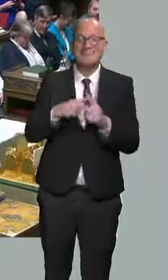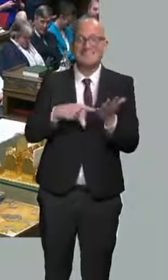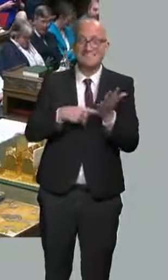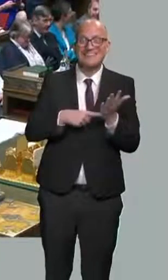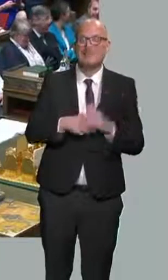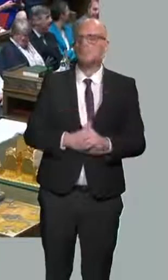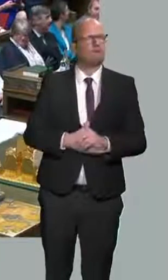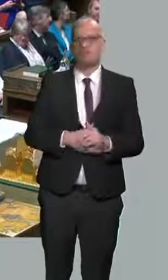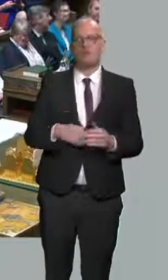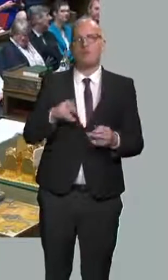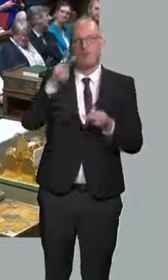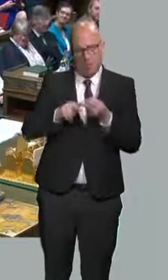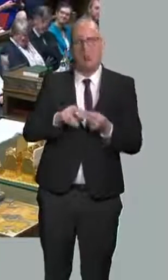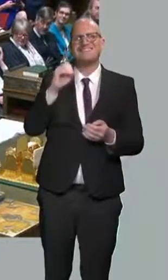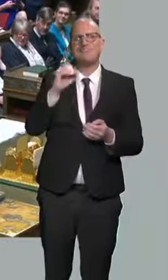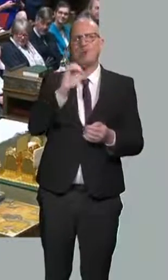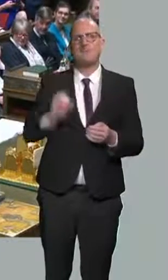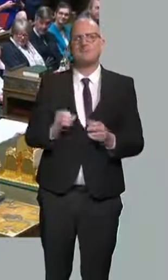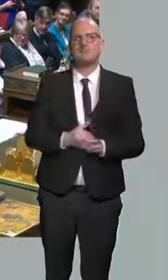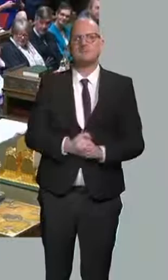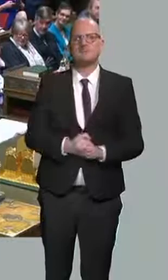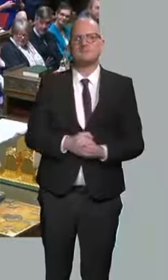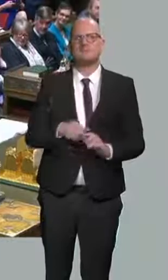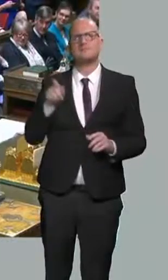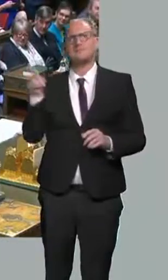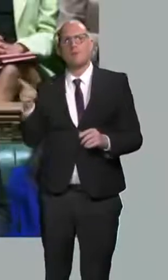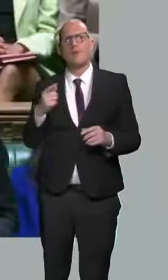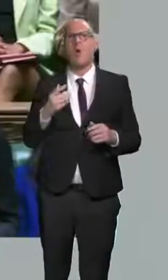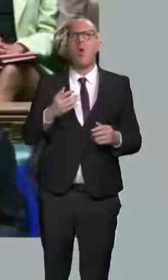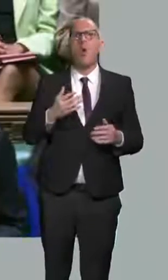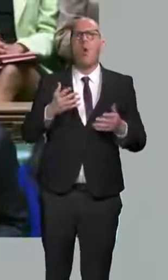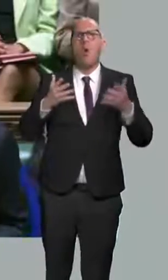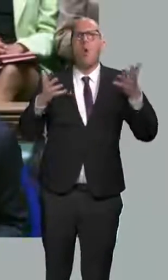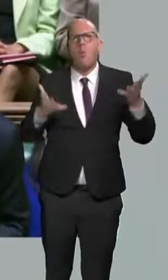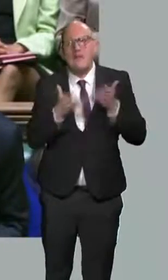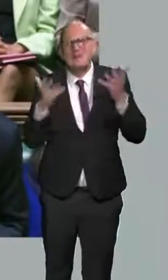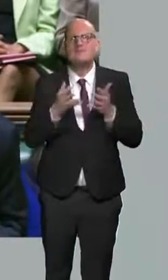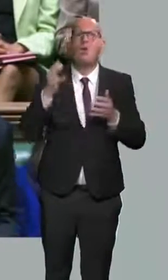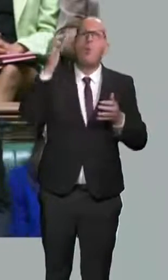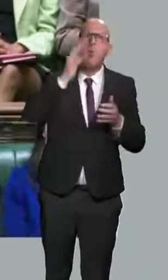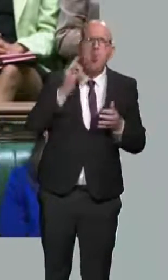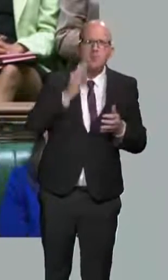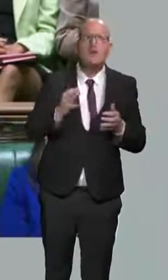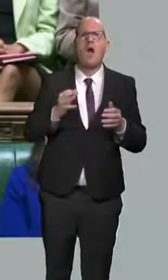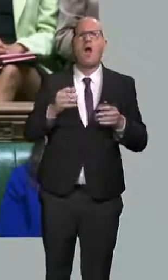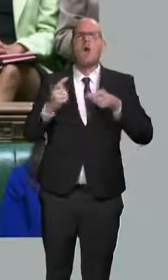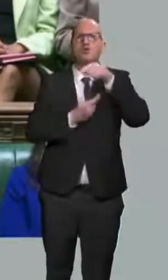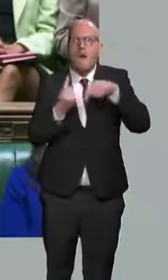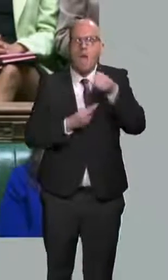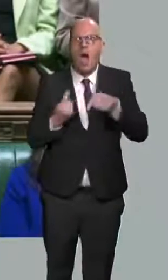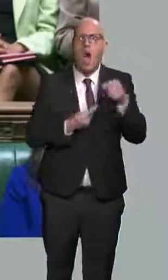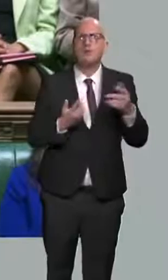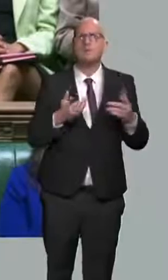We will also reverse the EU's decision to take wind and water turbines out of scope and zero rate them as well.